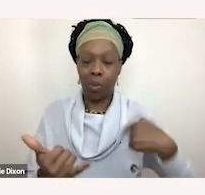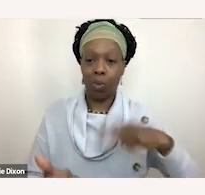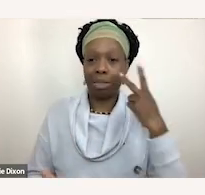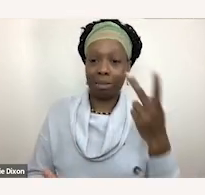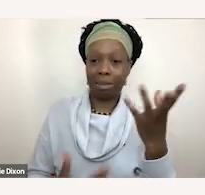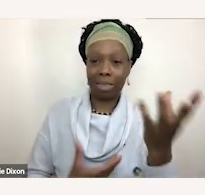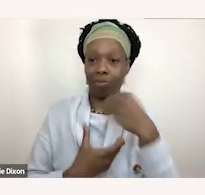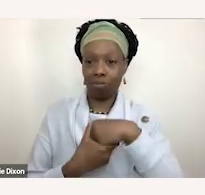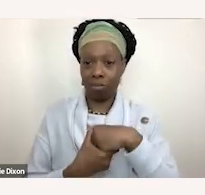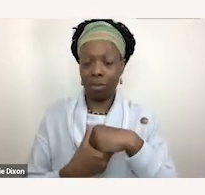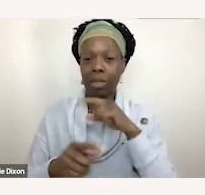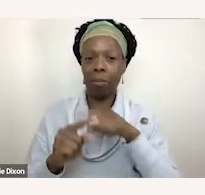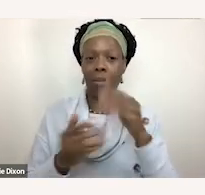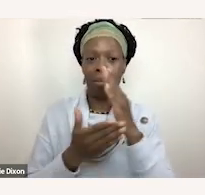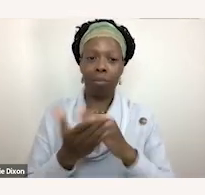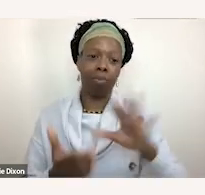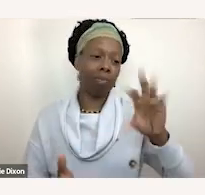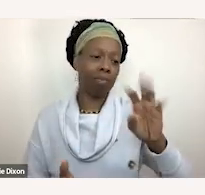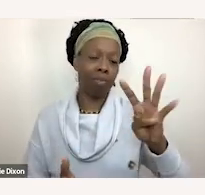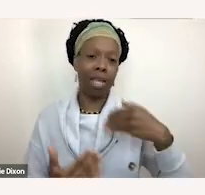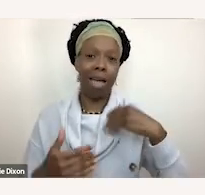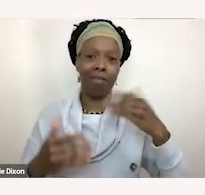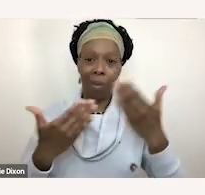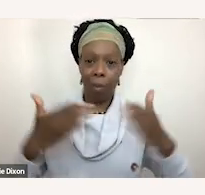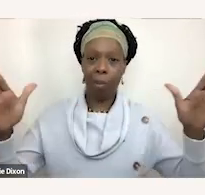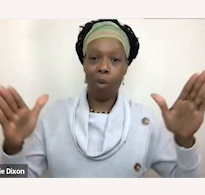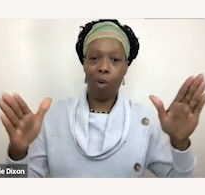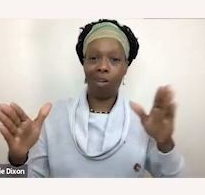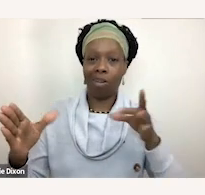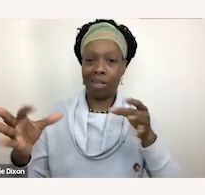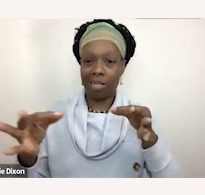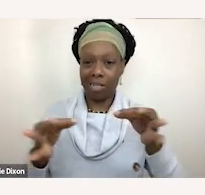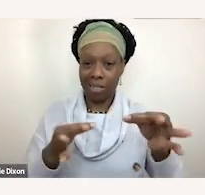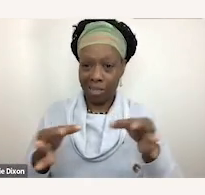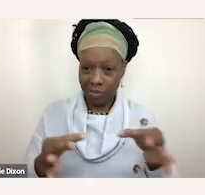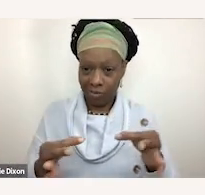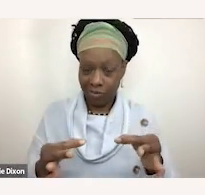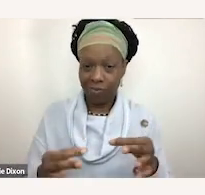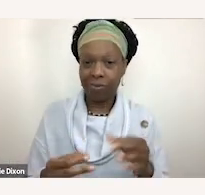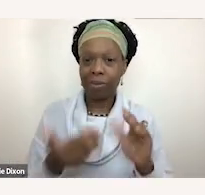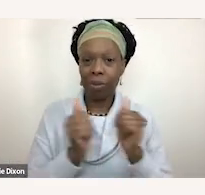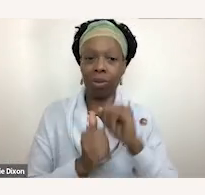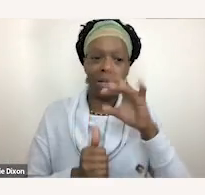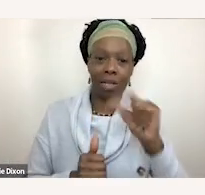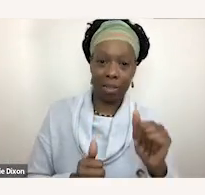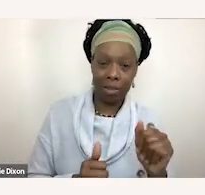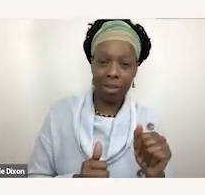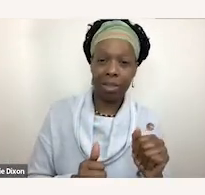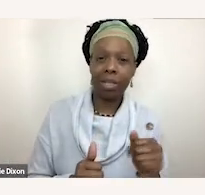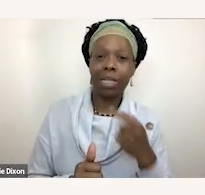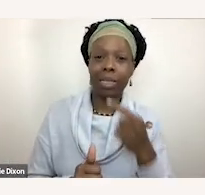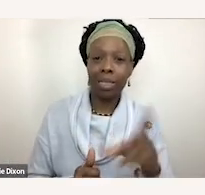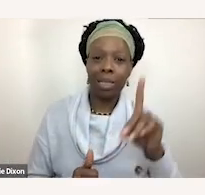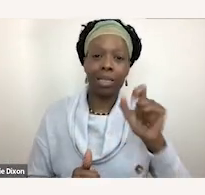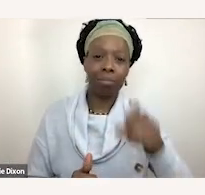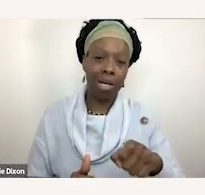but section 504 covers a broader definition around disability than the IDEA and by saying that a disability must substantially limit one or